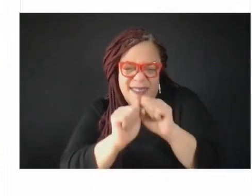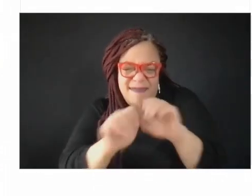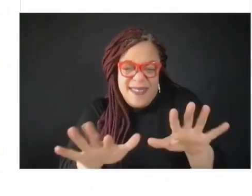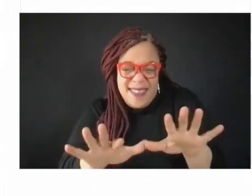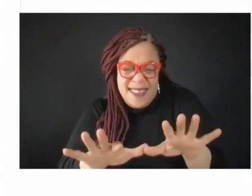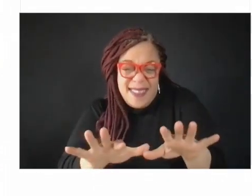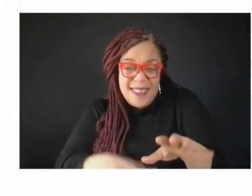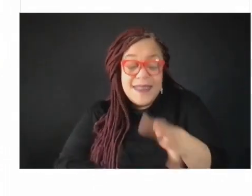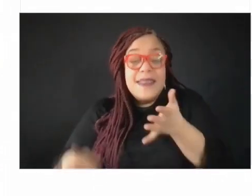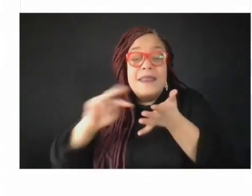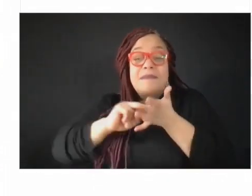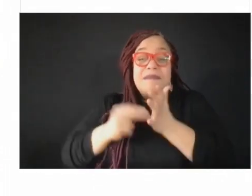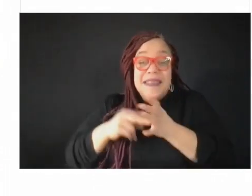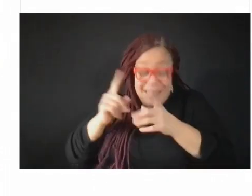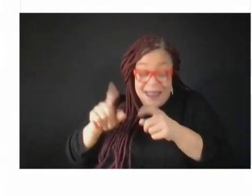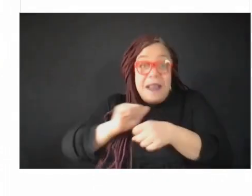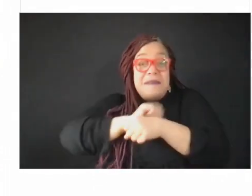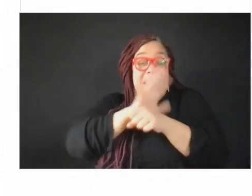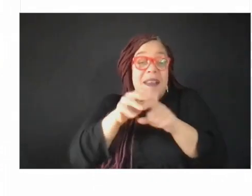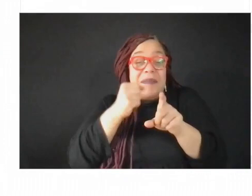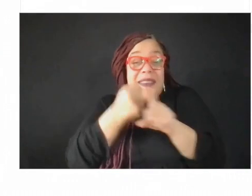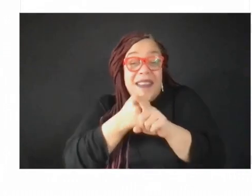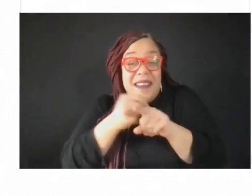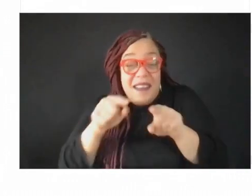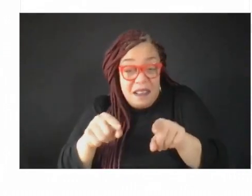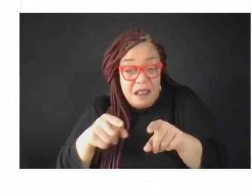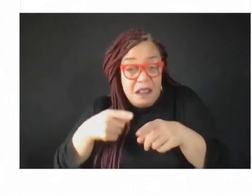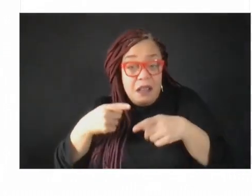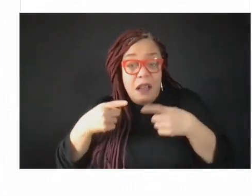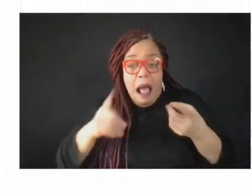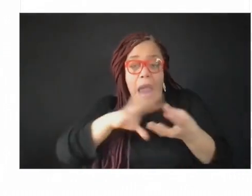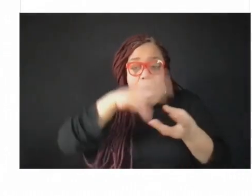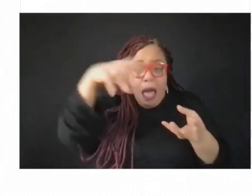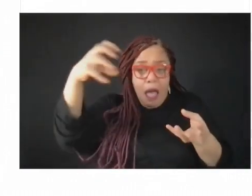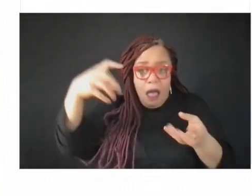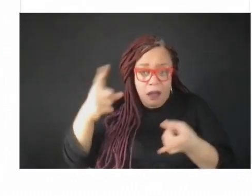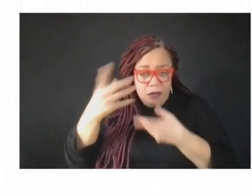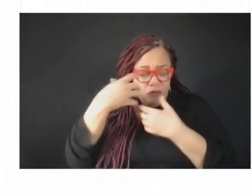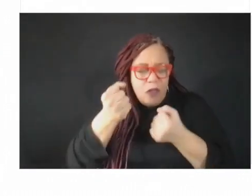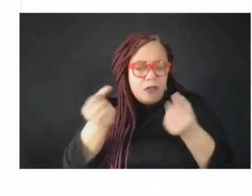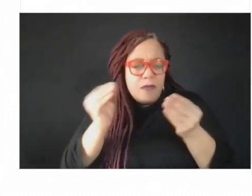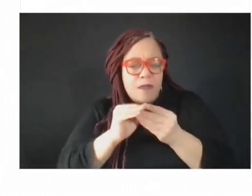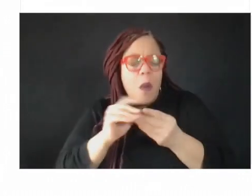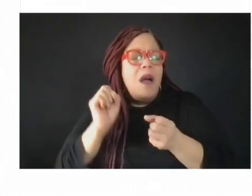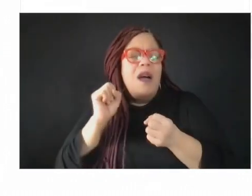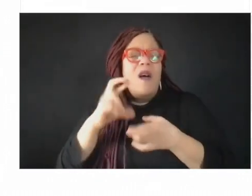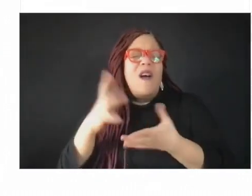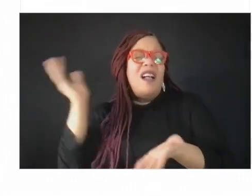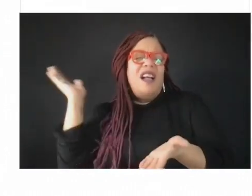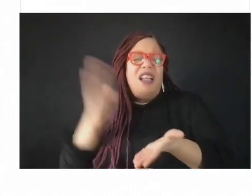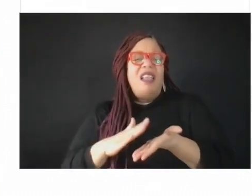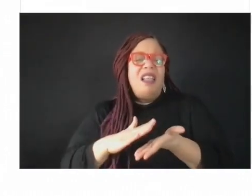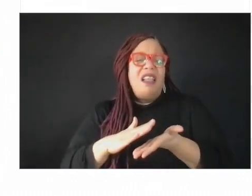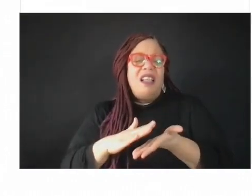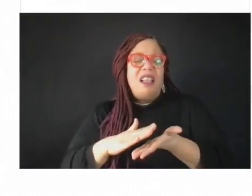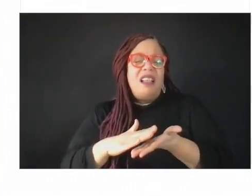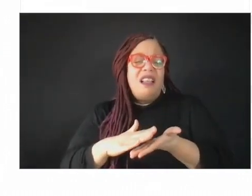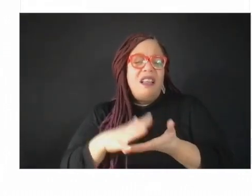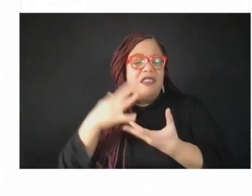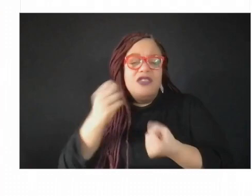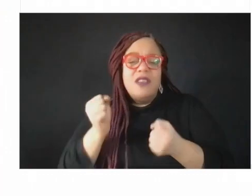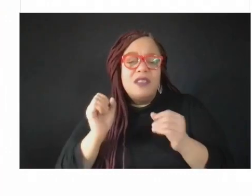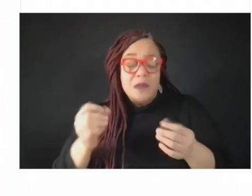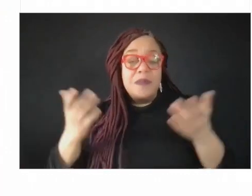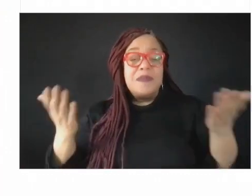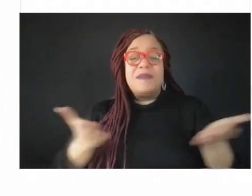So I've been working on public health funding for the past decade here in Washington. And from 2000 to 2021 in